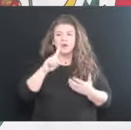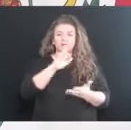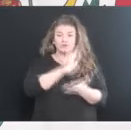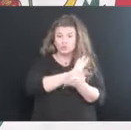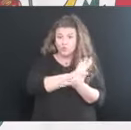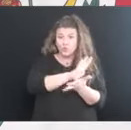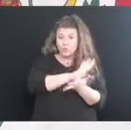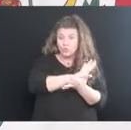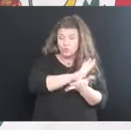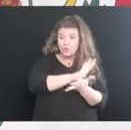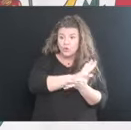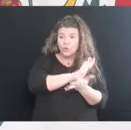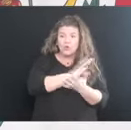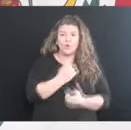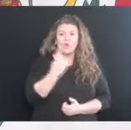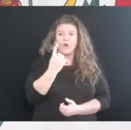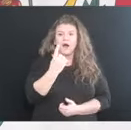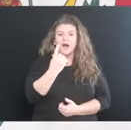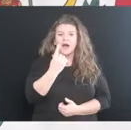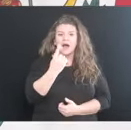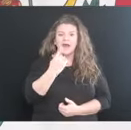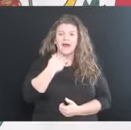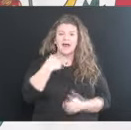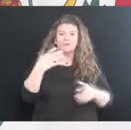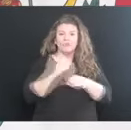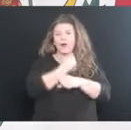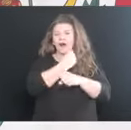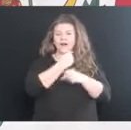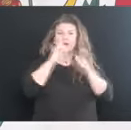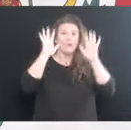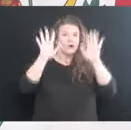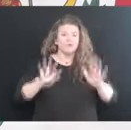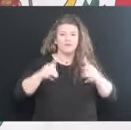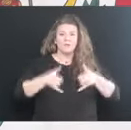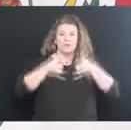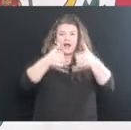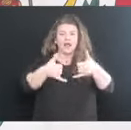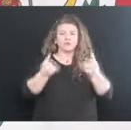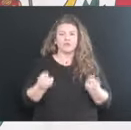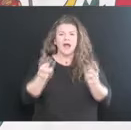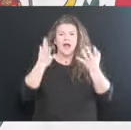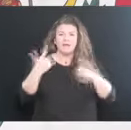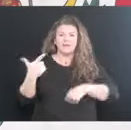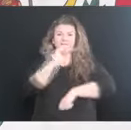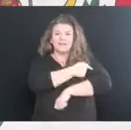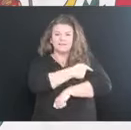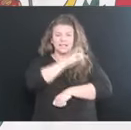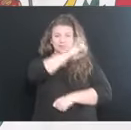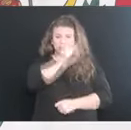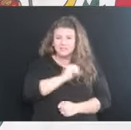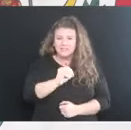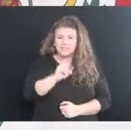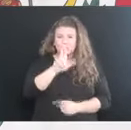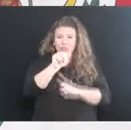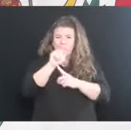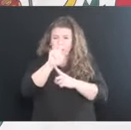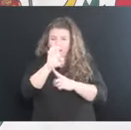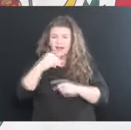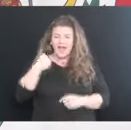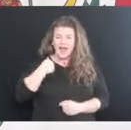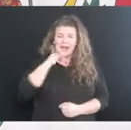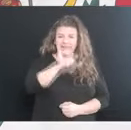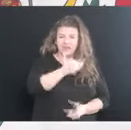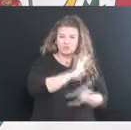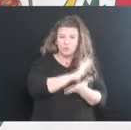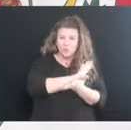won a wonderful prize and everything on the amount of vaccination percentage rate that they had at those